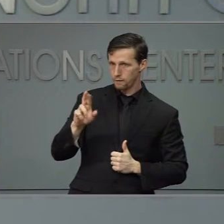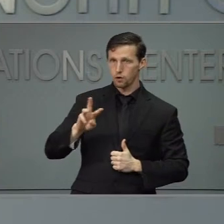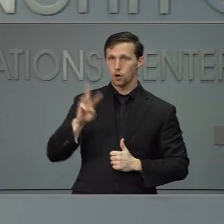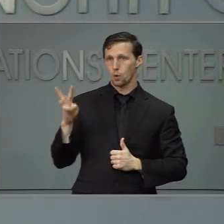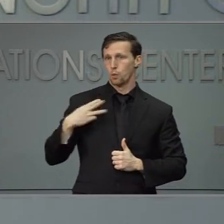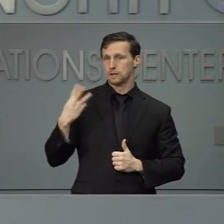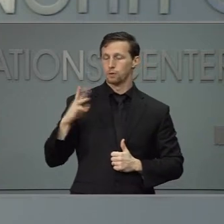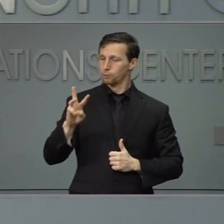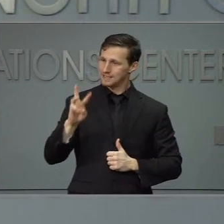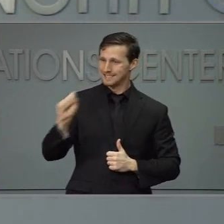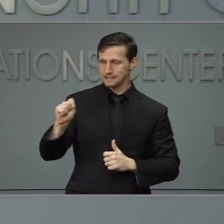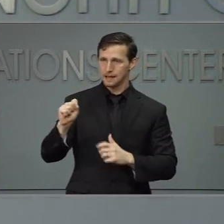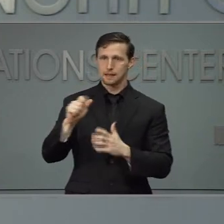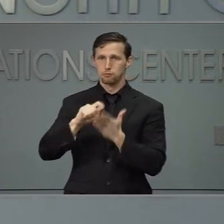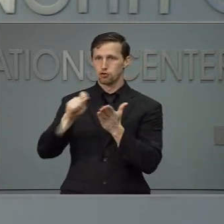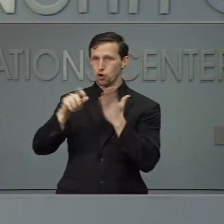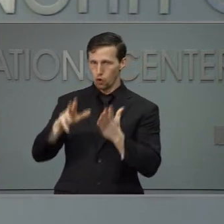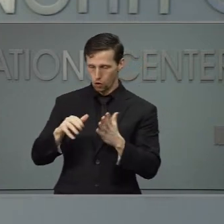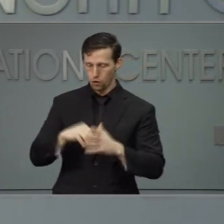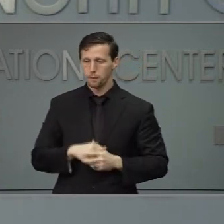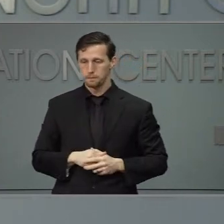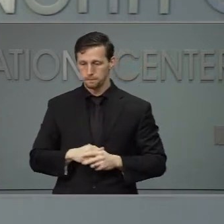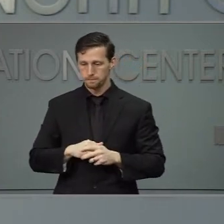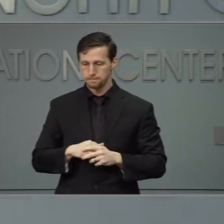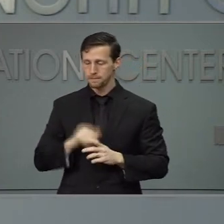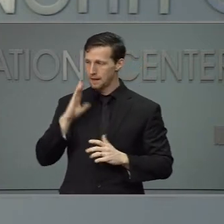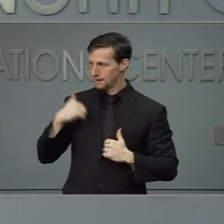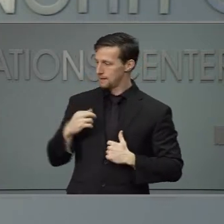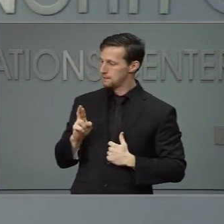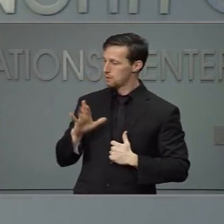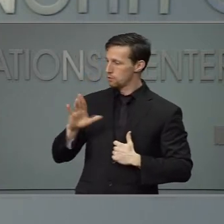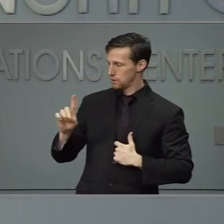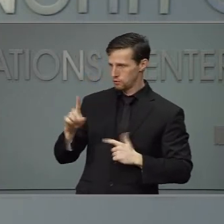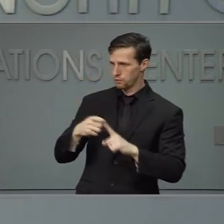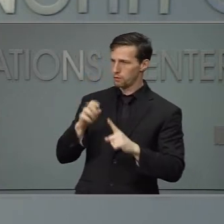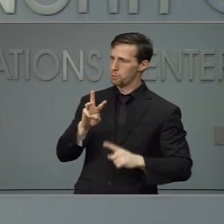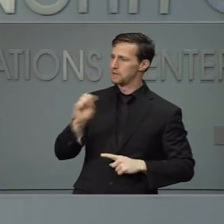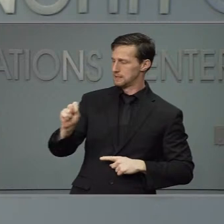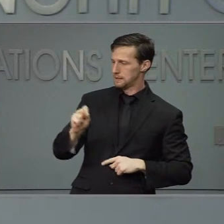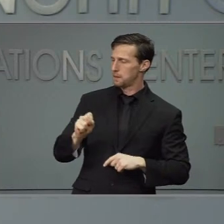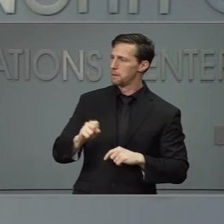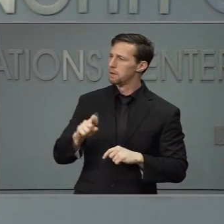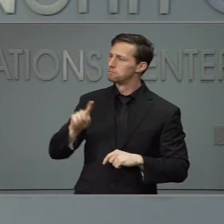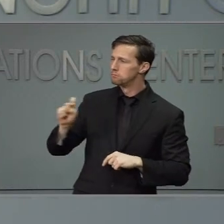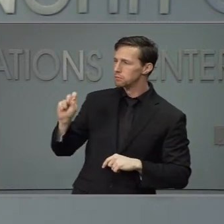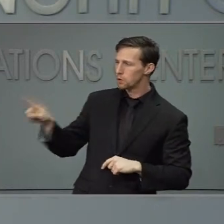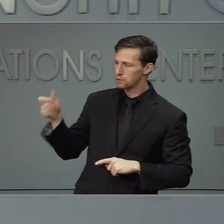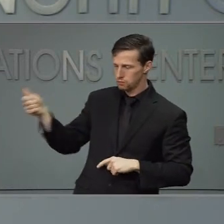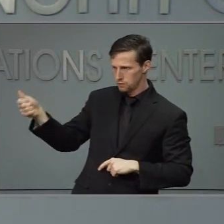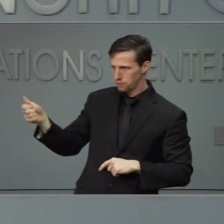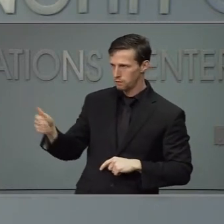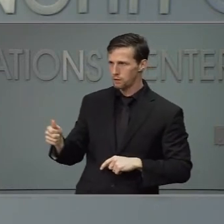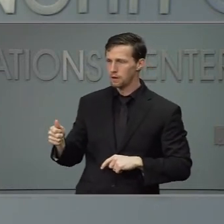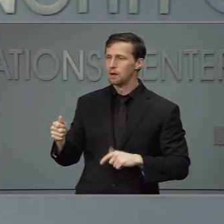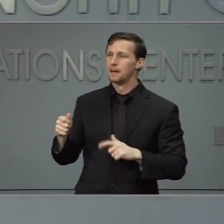Yes, Governor, this is Richard Craver with the Winston-Salem Journal. I had one question for yourself and then one question for Secretary Cohen.